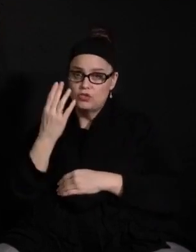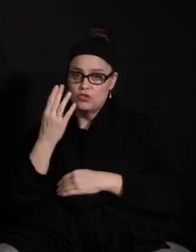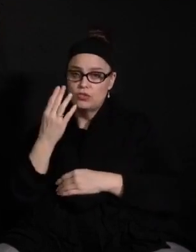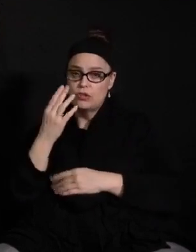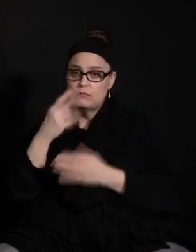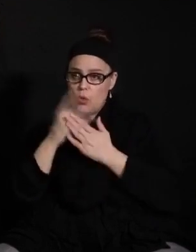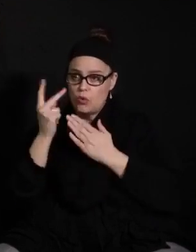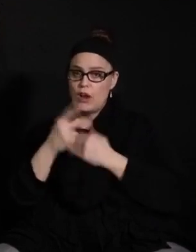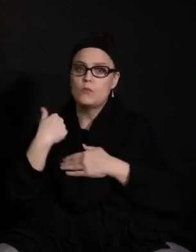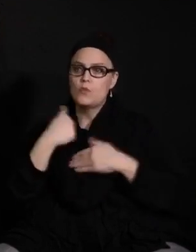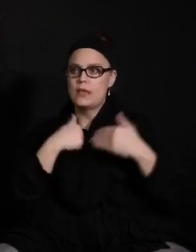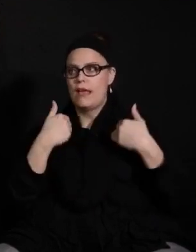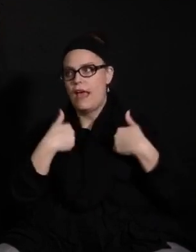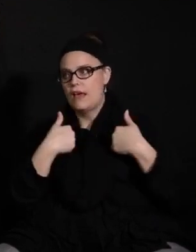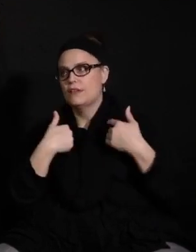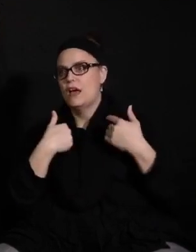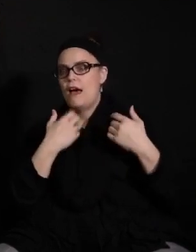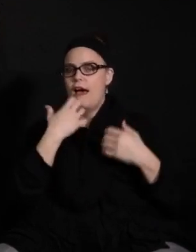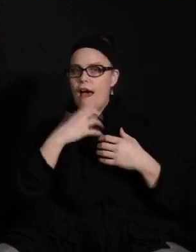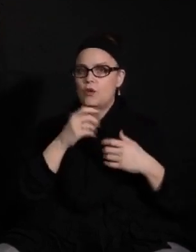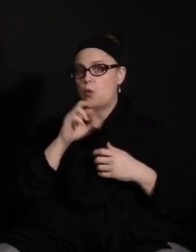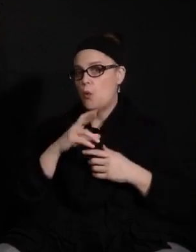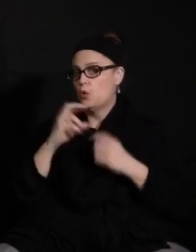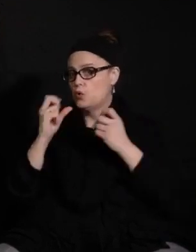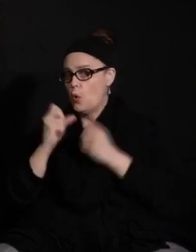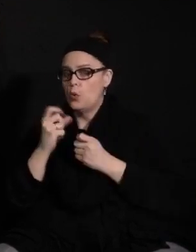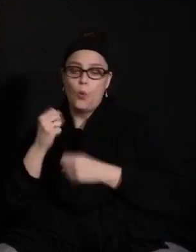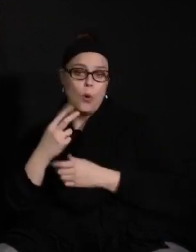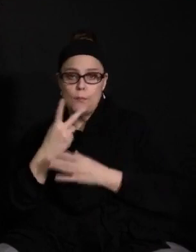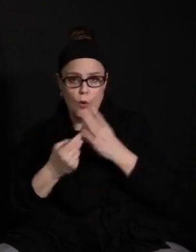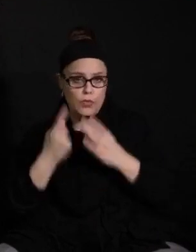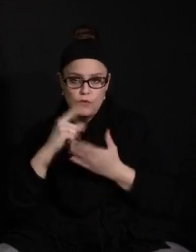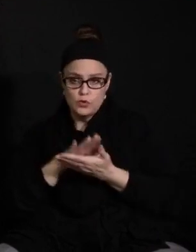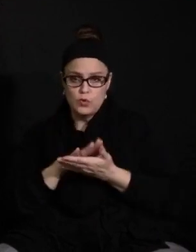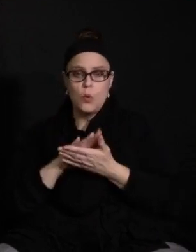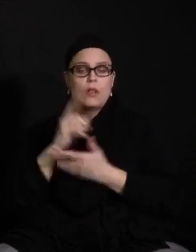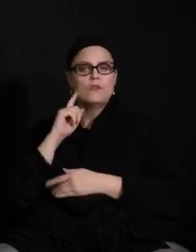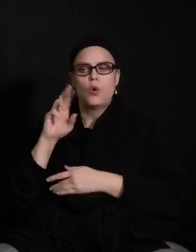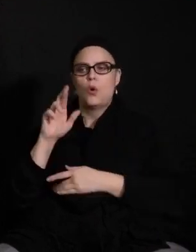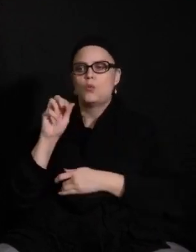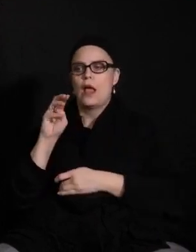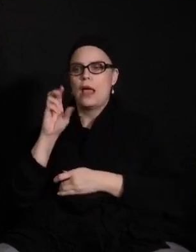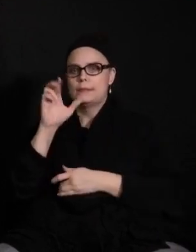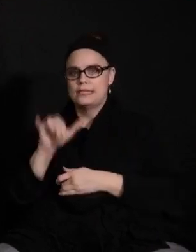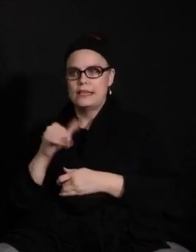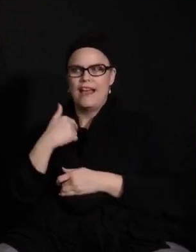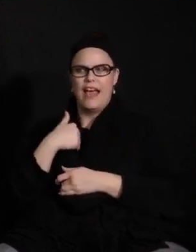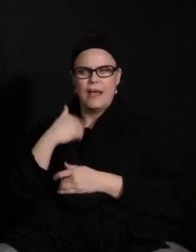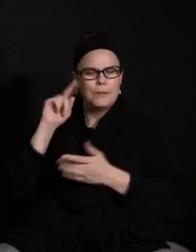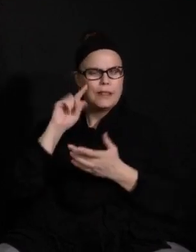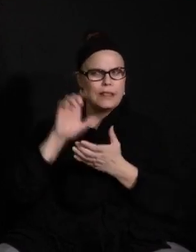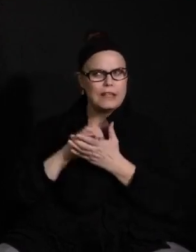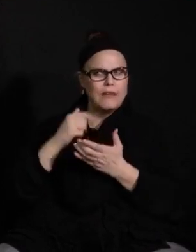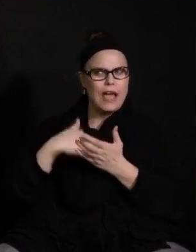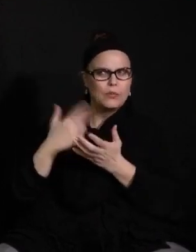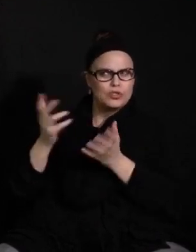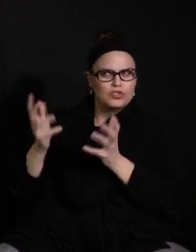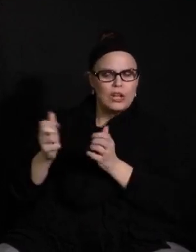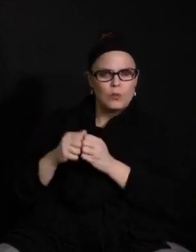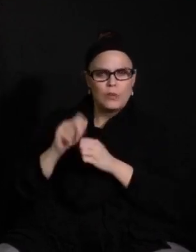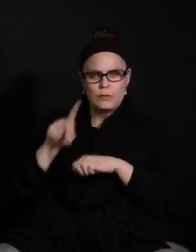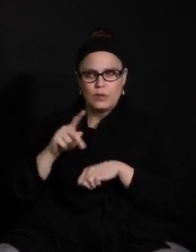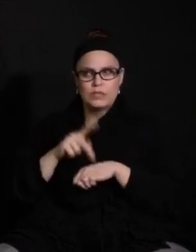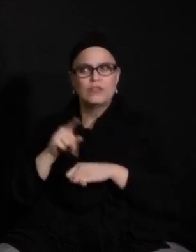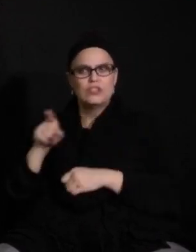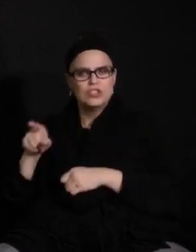a cold option that's available or a combination for schools. For Ramsey Middle School, I was in contact, actually, with the principal, and I know that